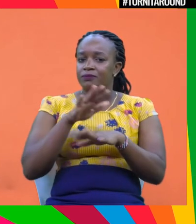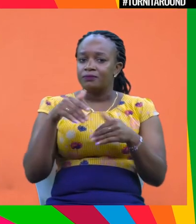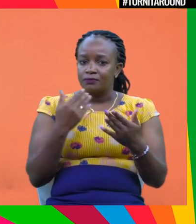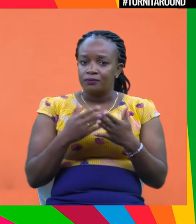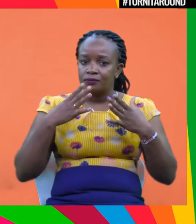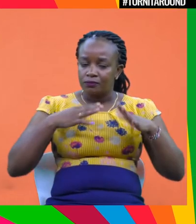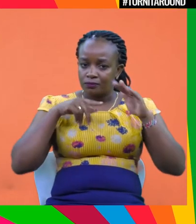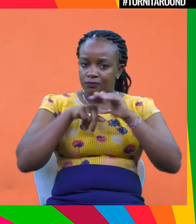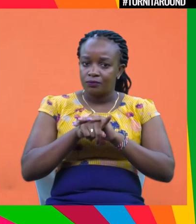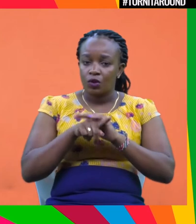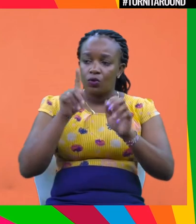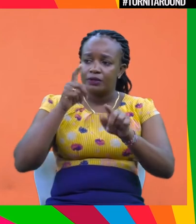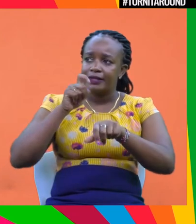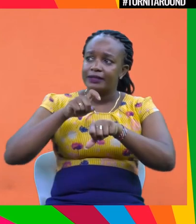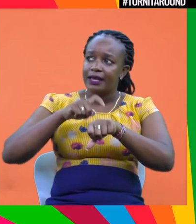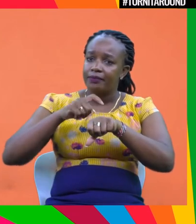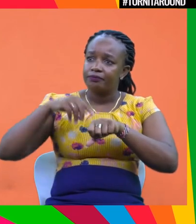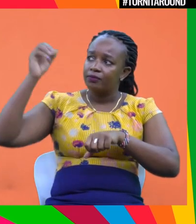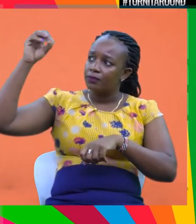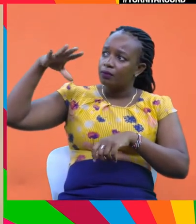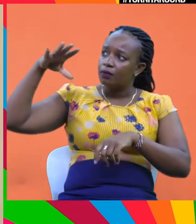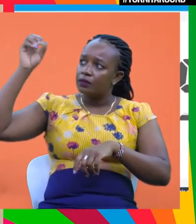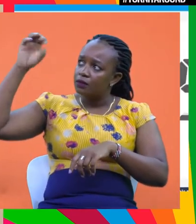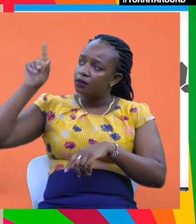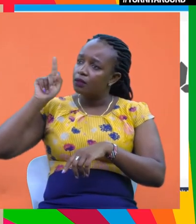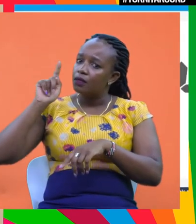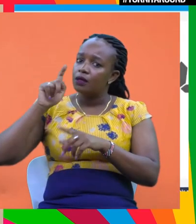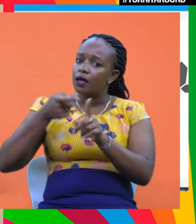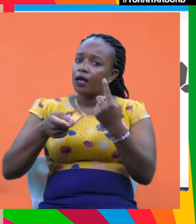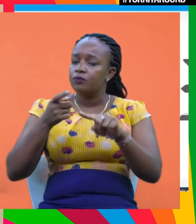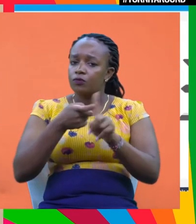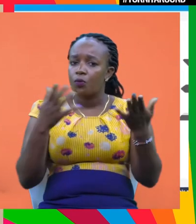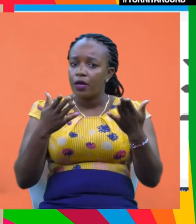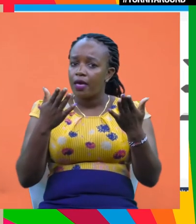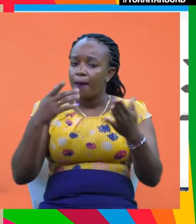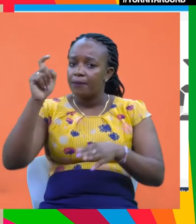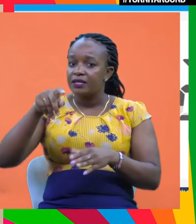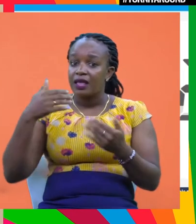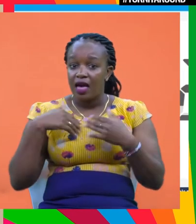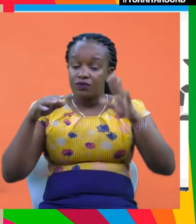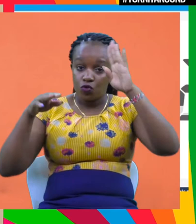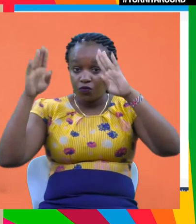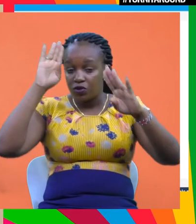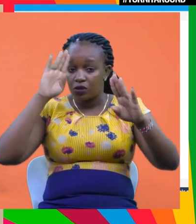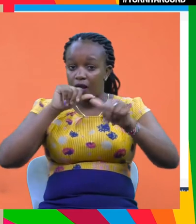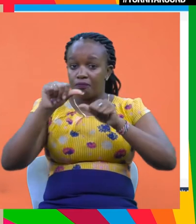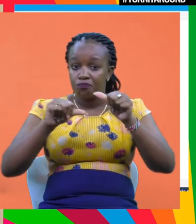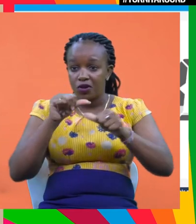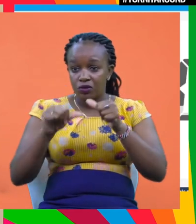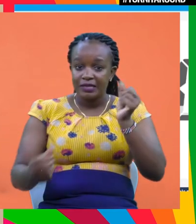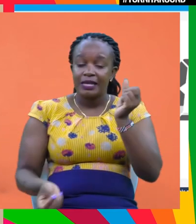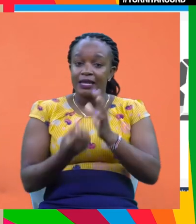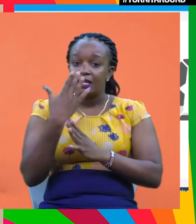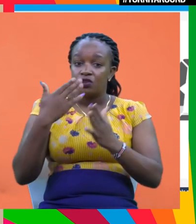electric. Well, where does electricity come from? And so and so there needs to be lots of innovation about generating new